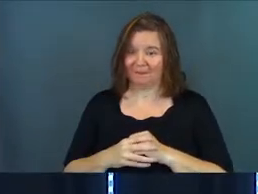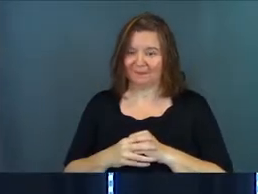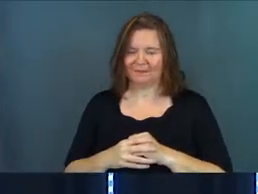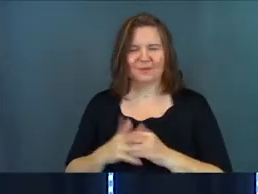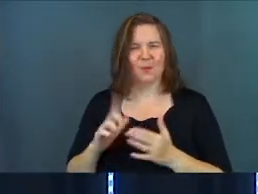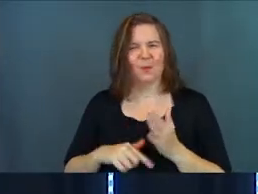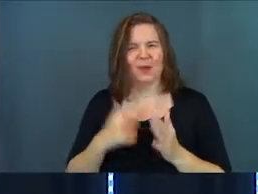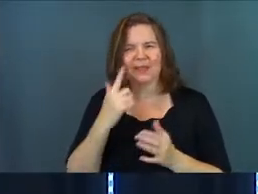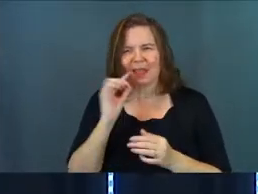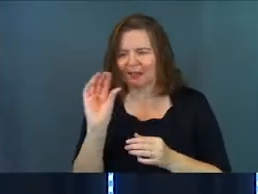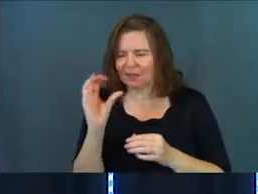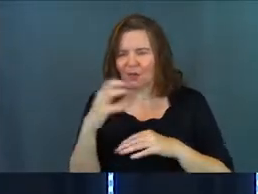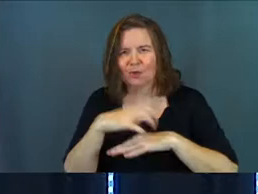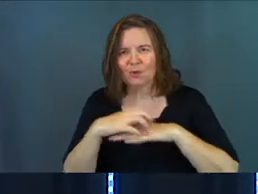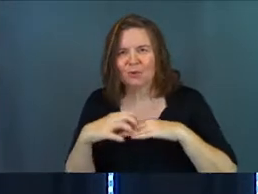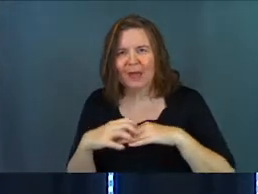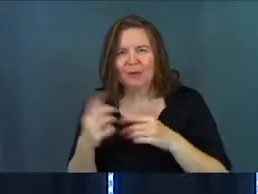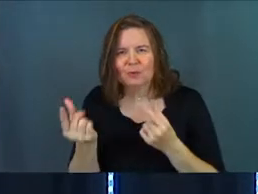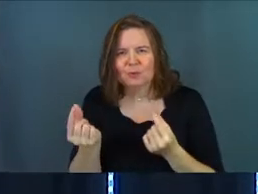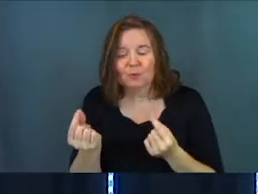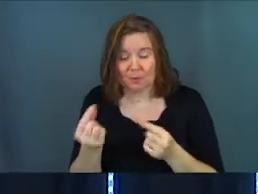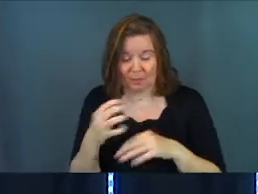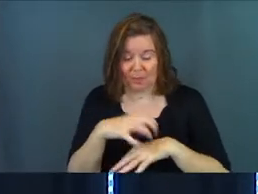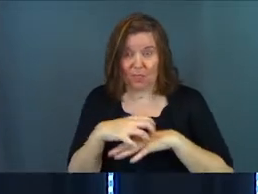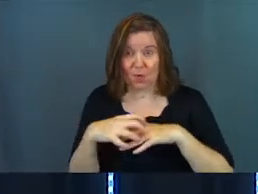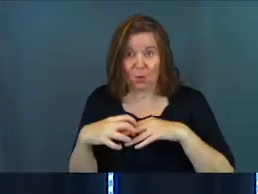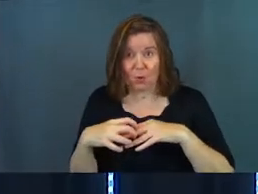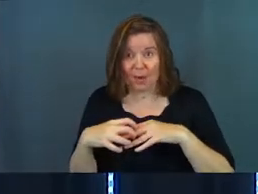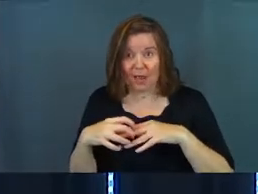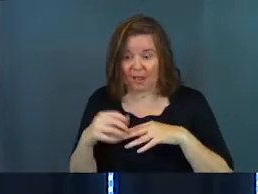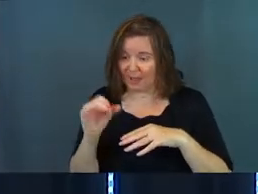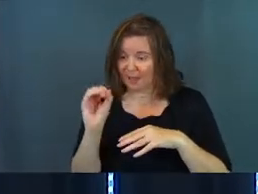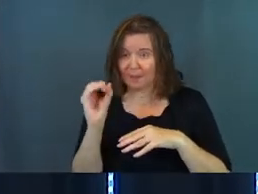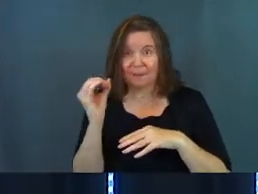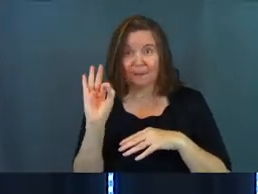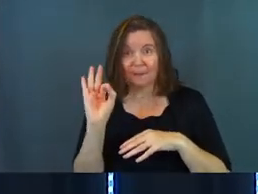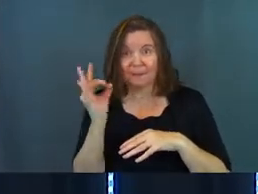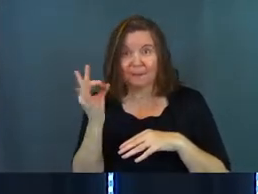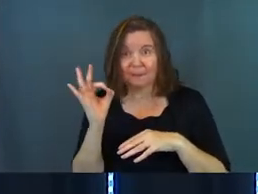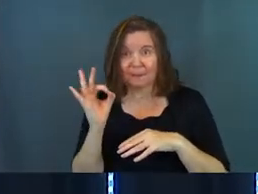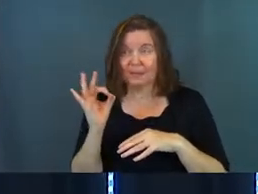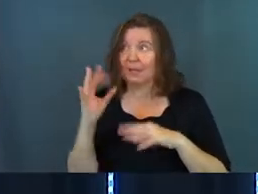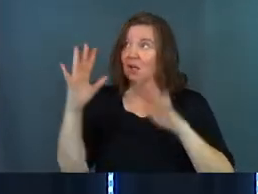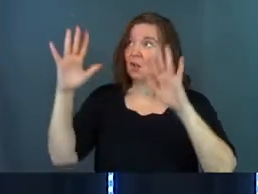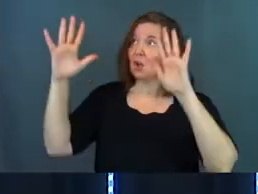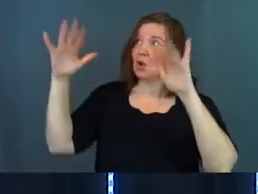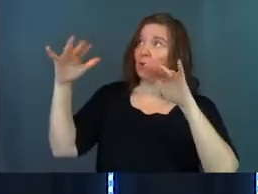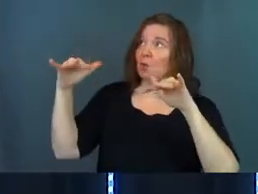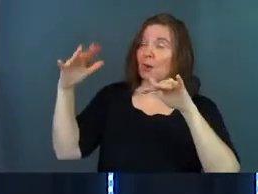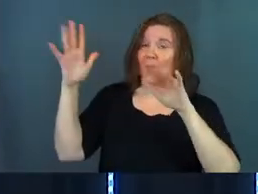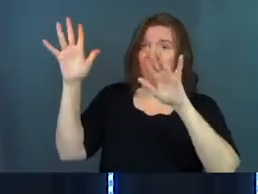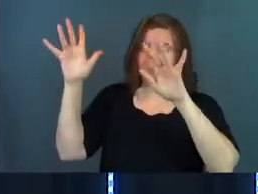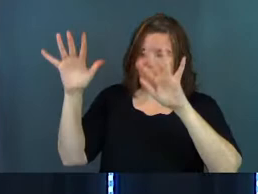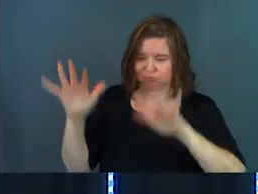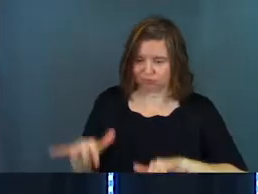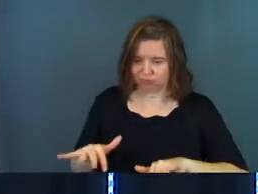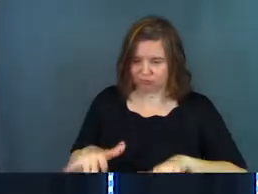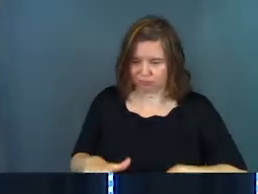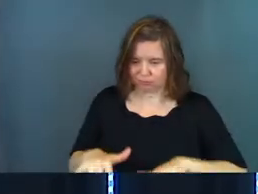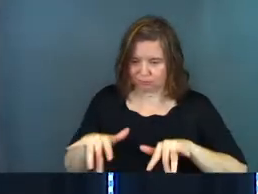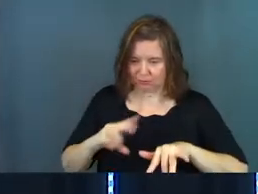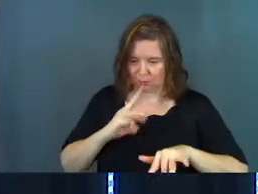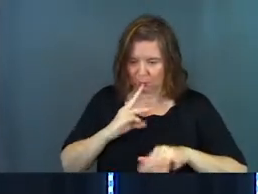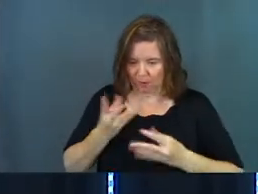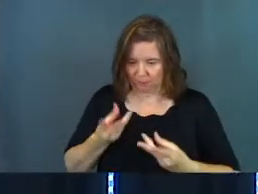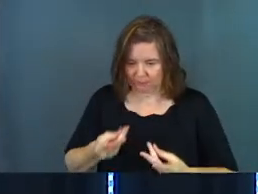And what does that little grape do? The little grape, it takes rainwater out of the ground and it takes